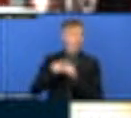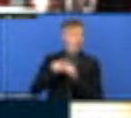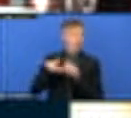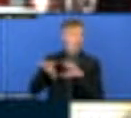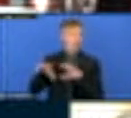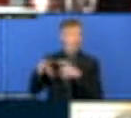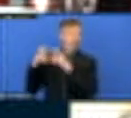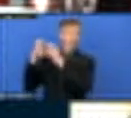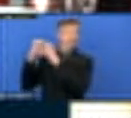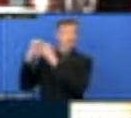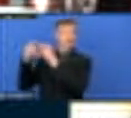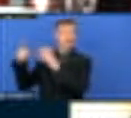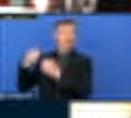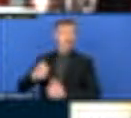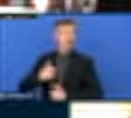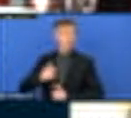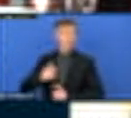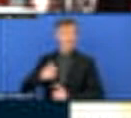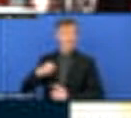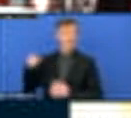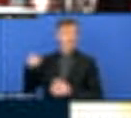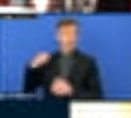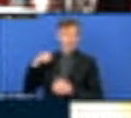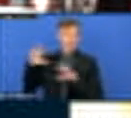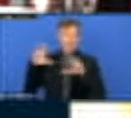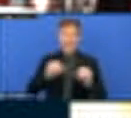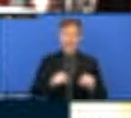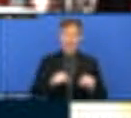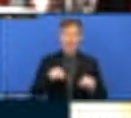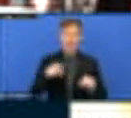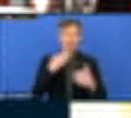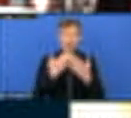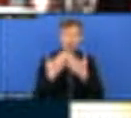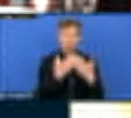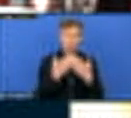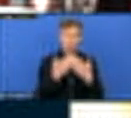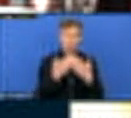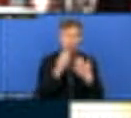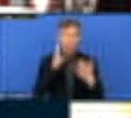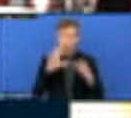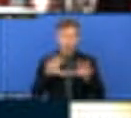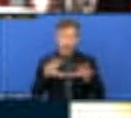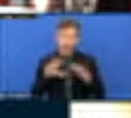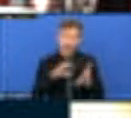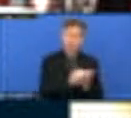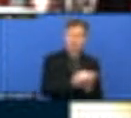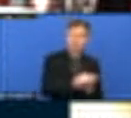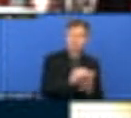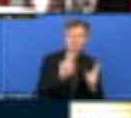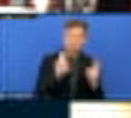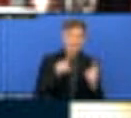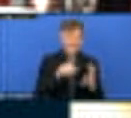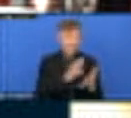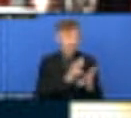of the economic text, but it's even socials, but the main level